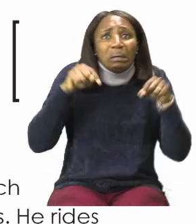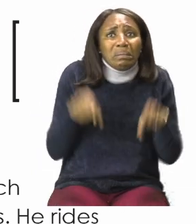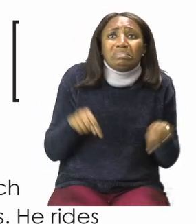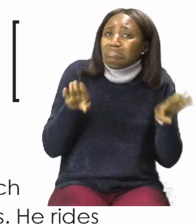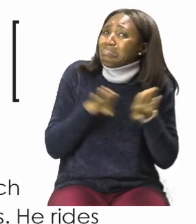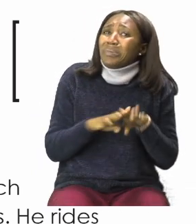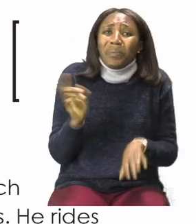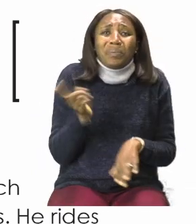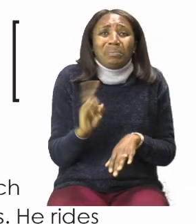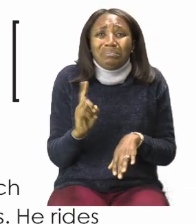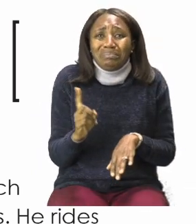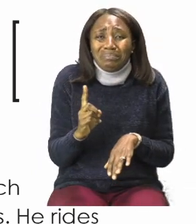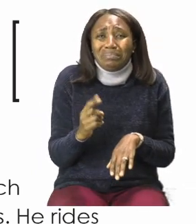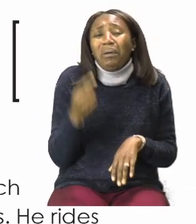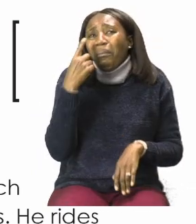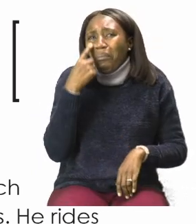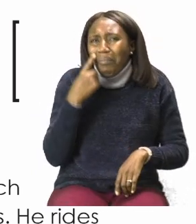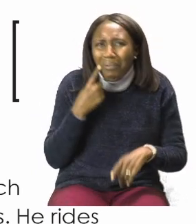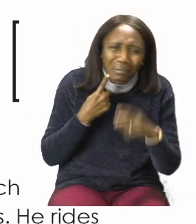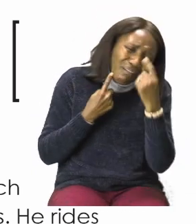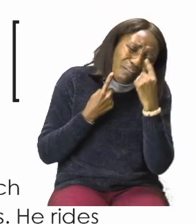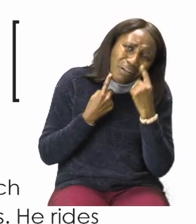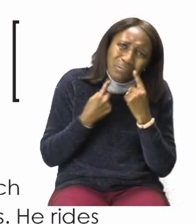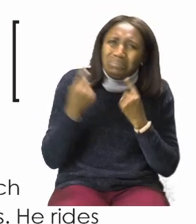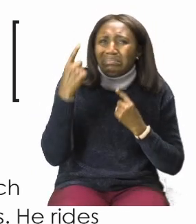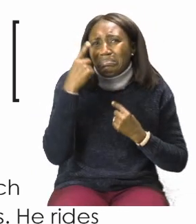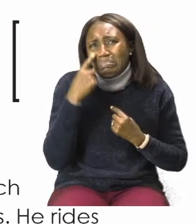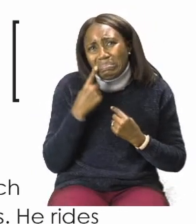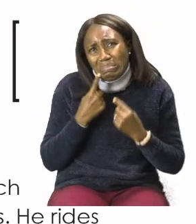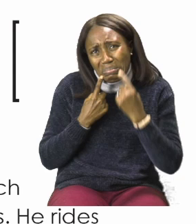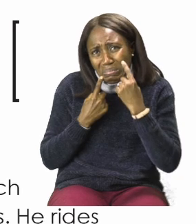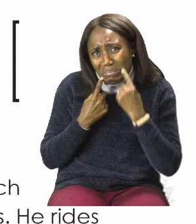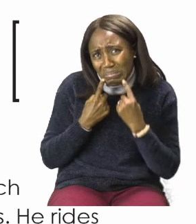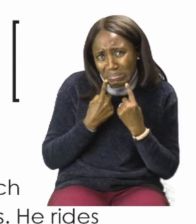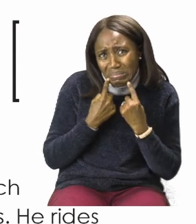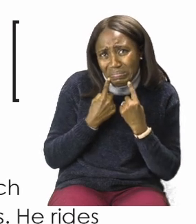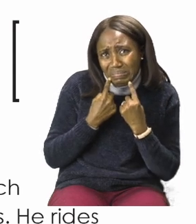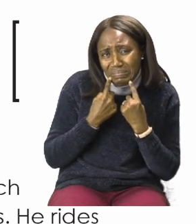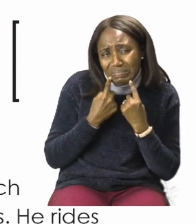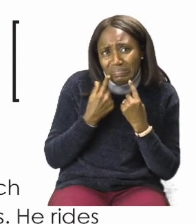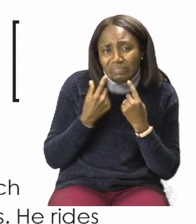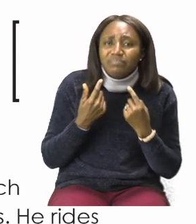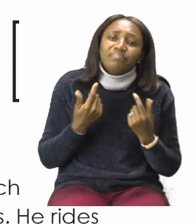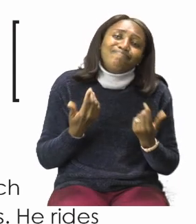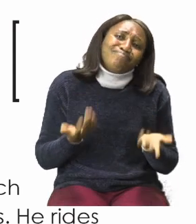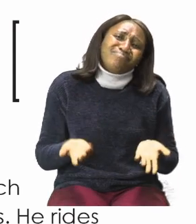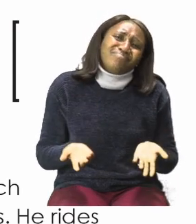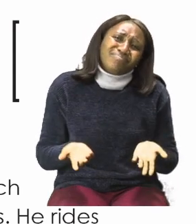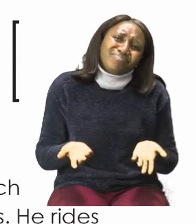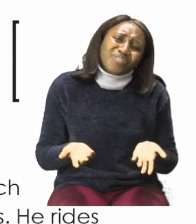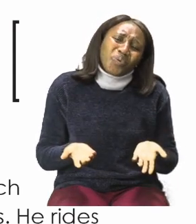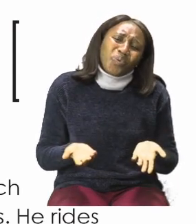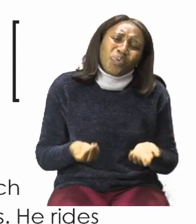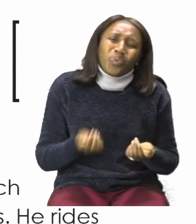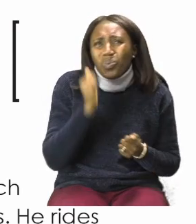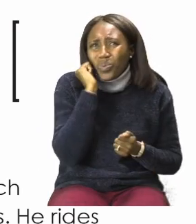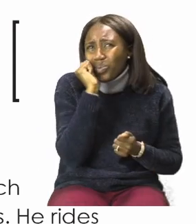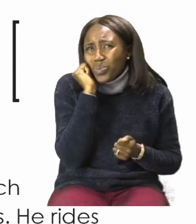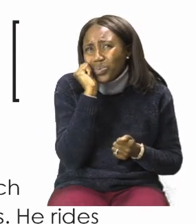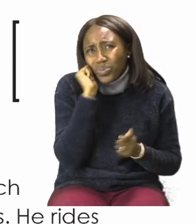What am I going to do? He sobbed. Oh poor Timur.